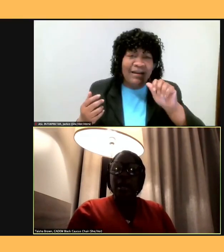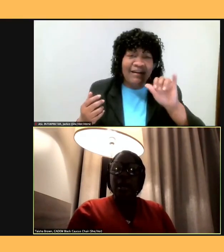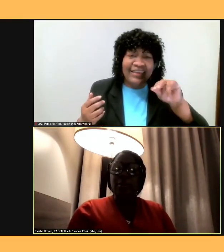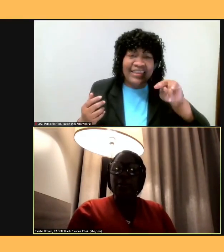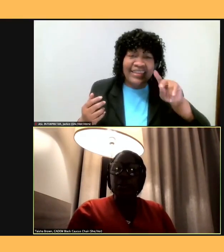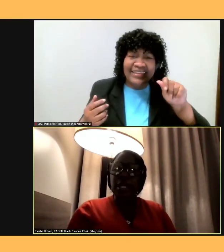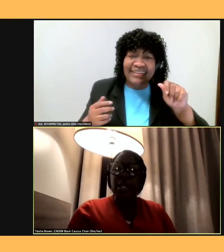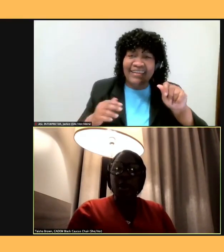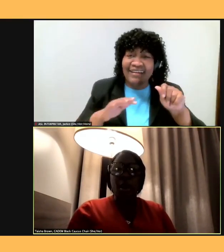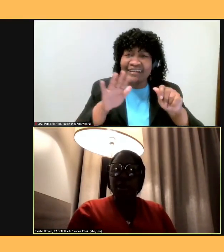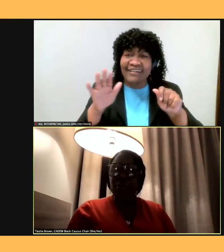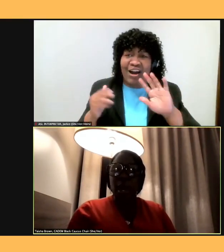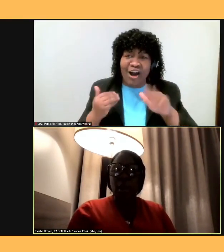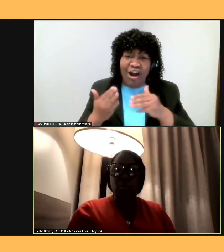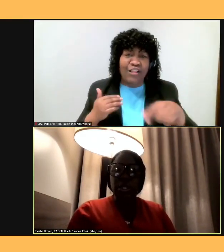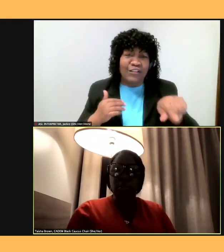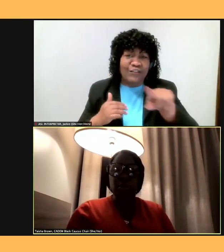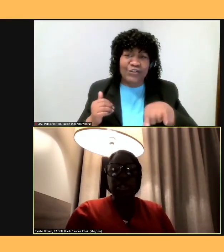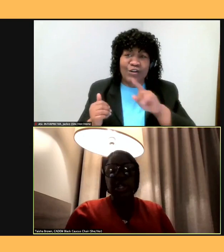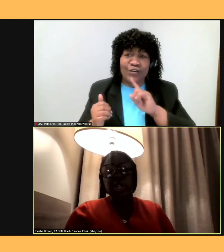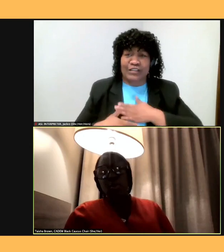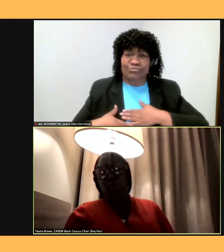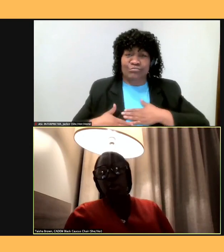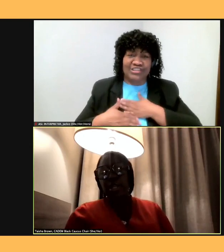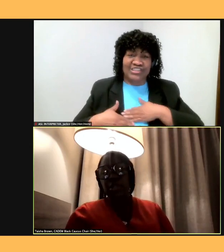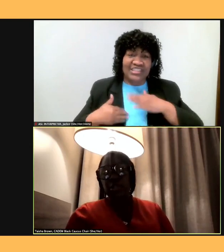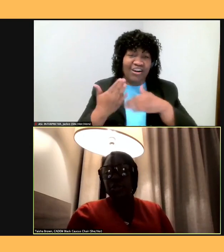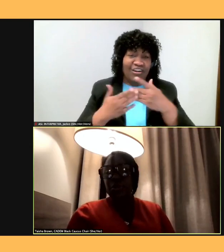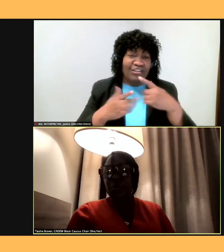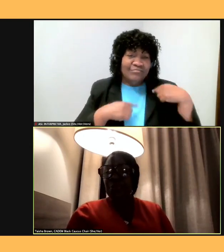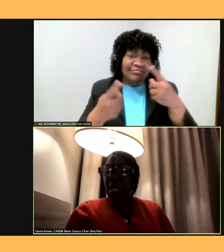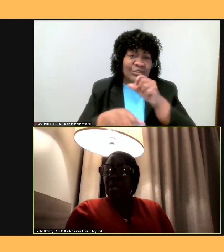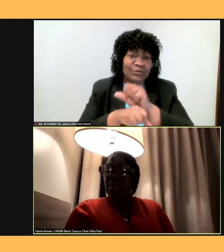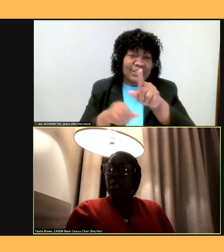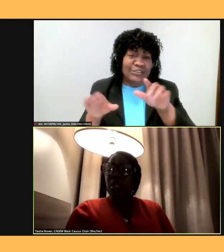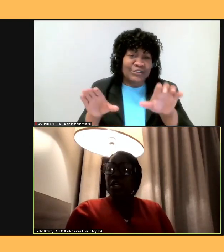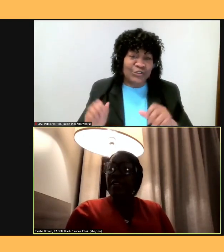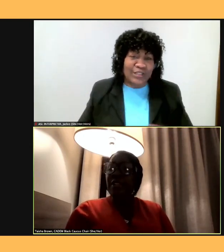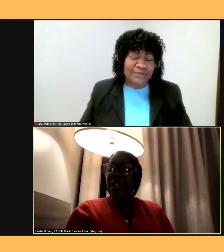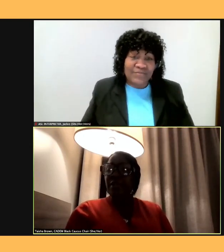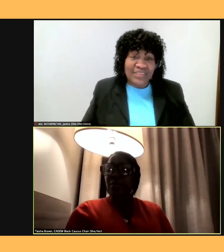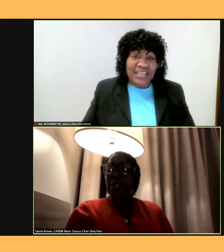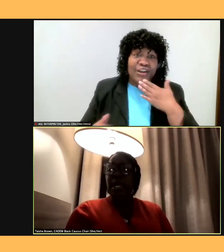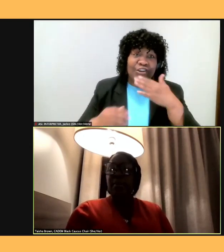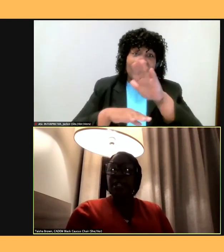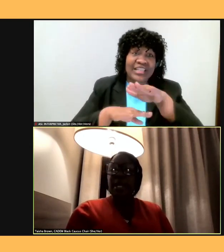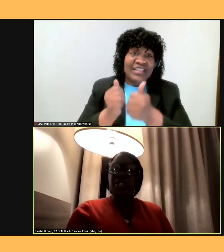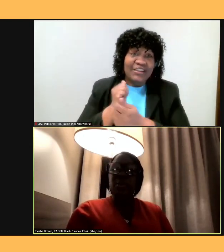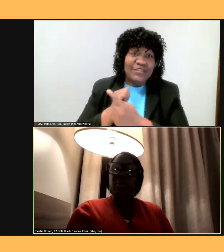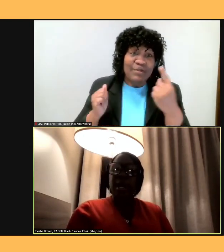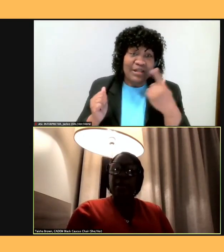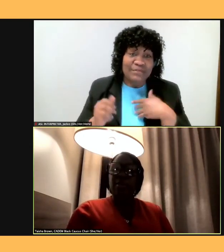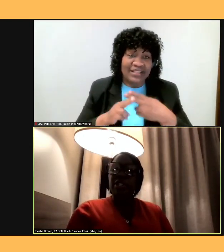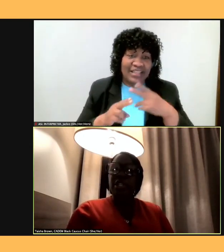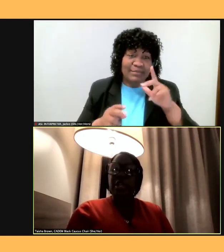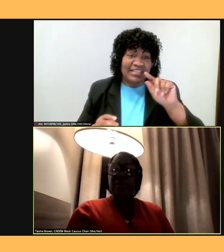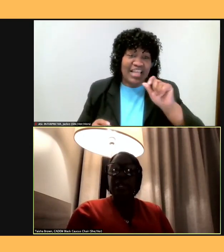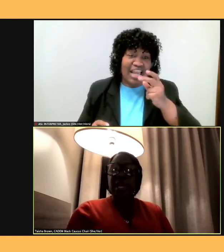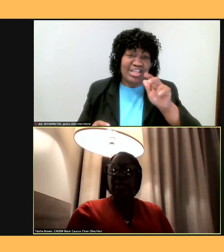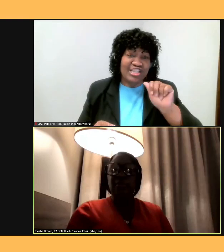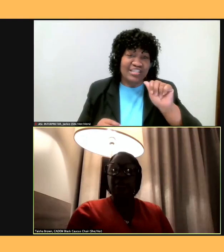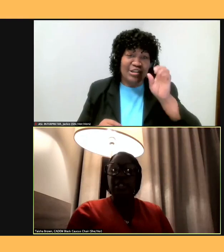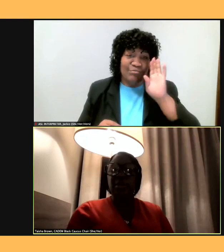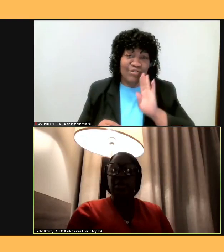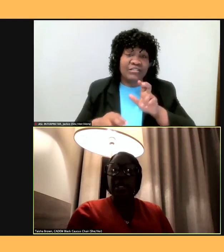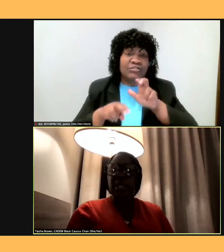all of you. I really appreciate all the work that you do. So good evening, everyone. I am Taisha Brown, the chair of the California Democratic